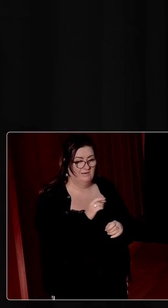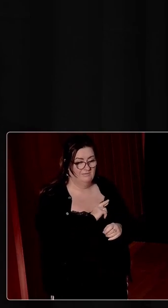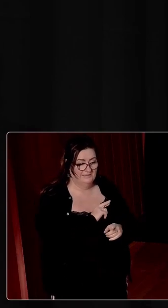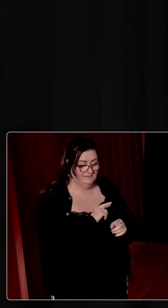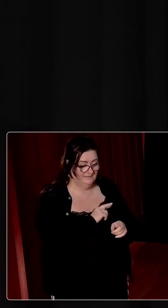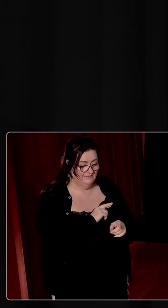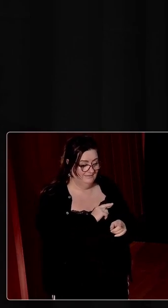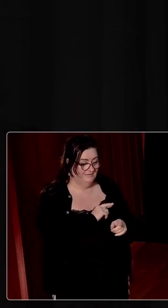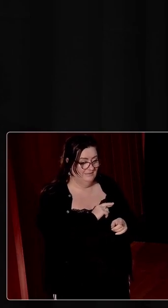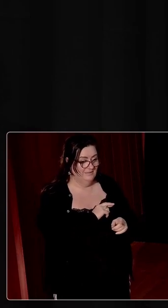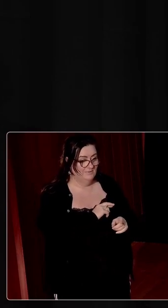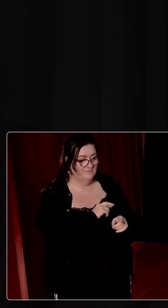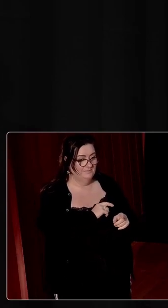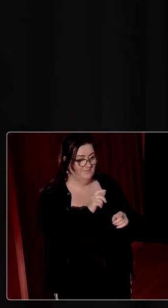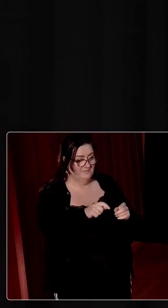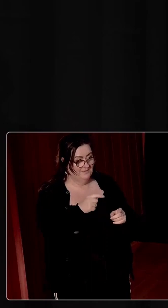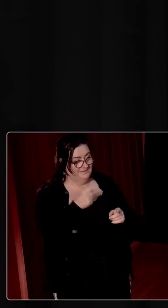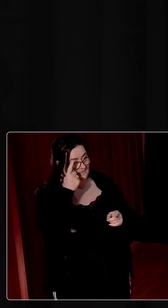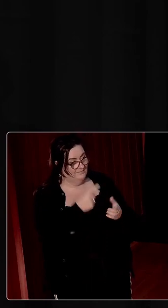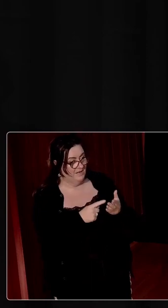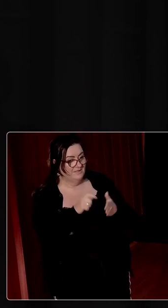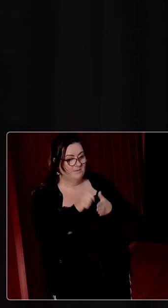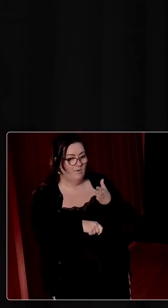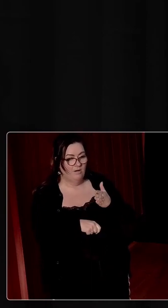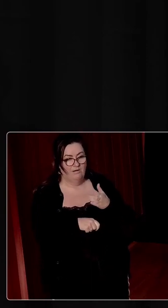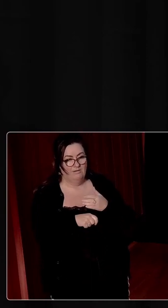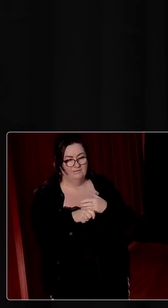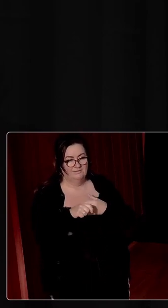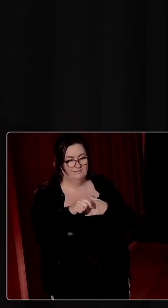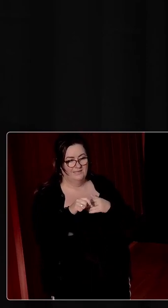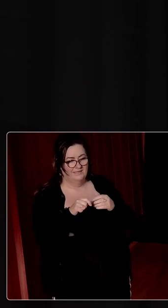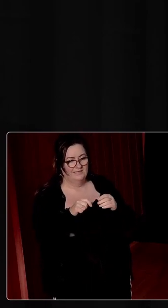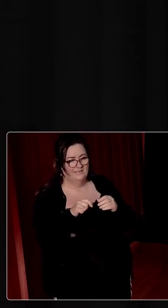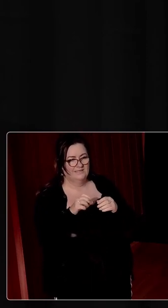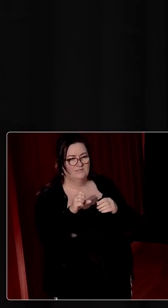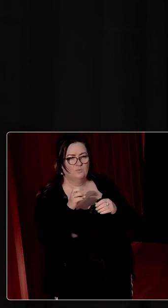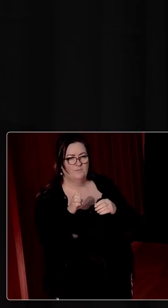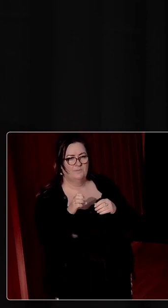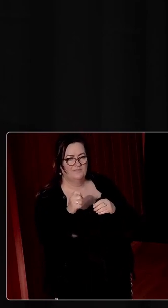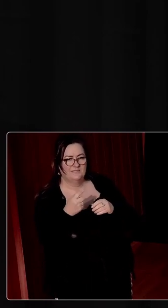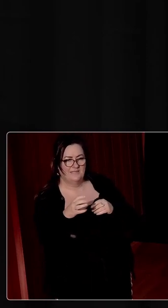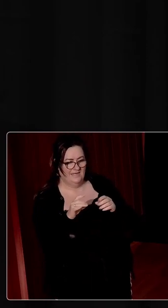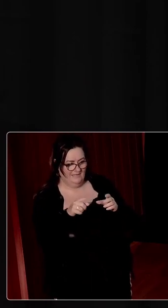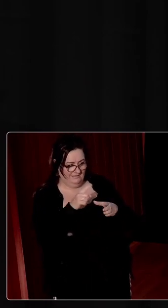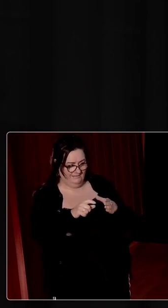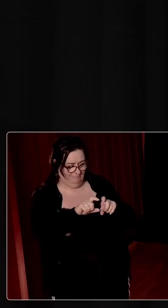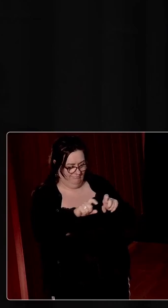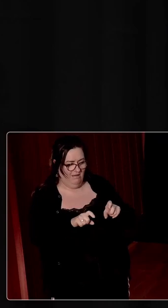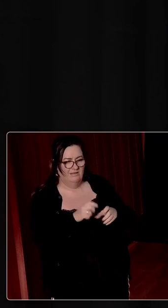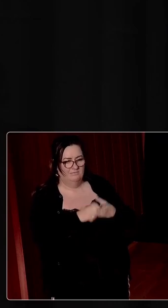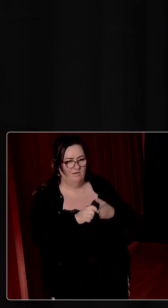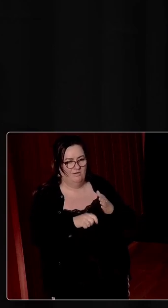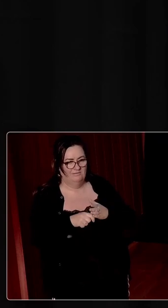people who gambled and bought Irish sweepstake tickets, first in Britain and then among the Irish diaspora in America,